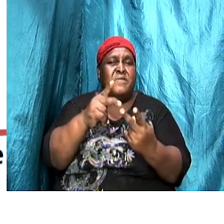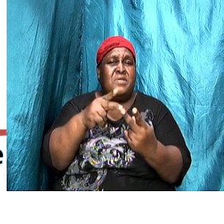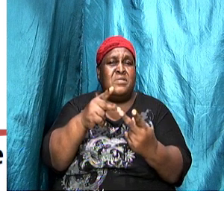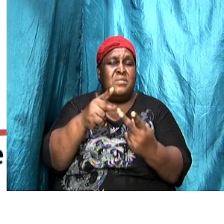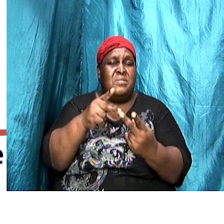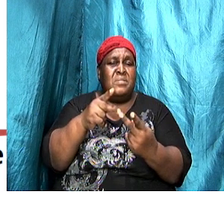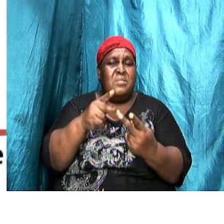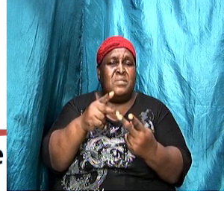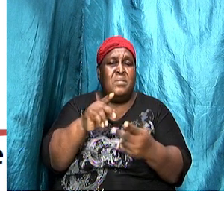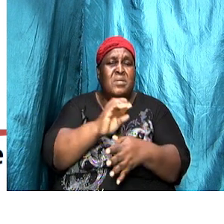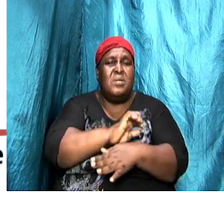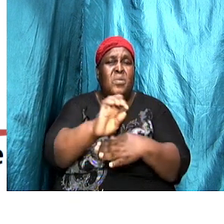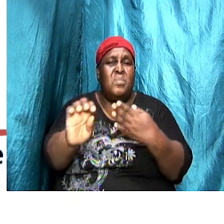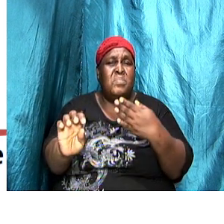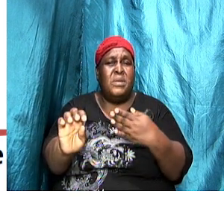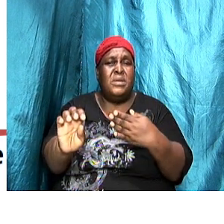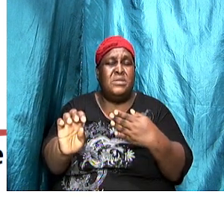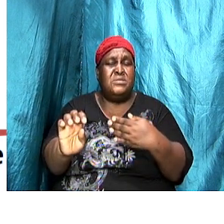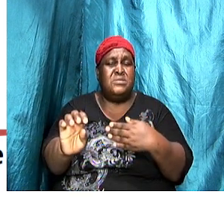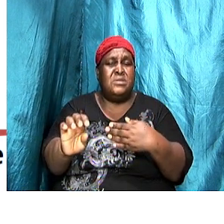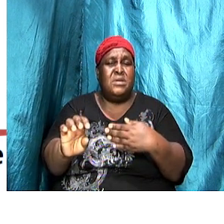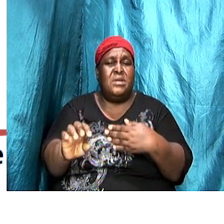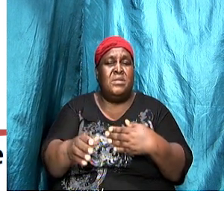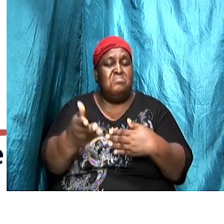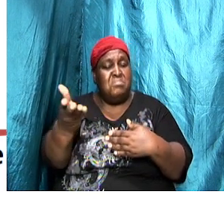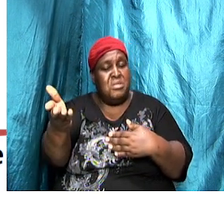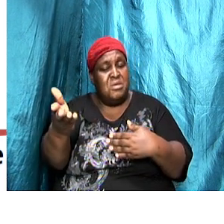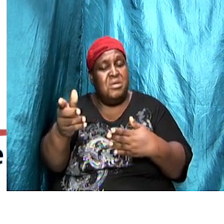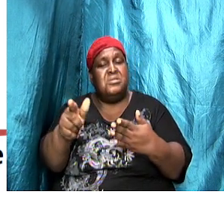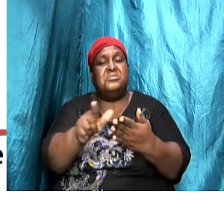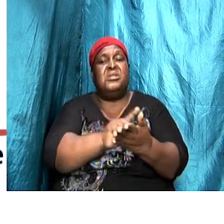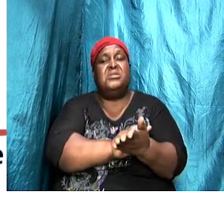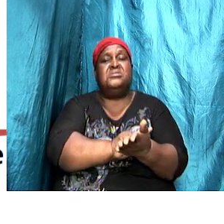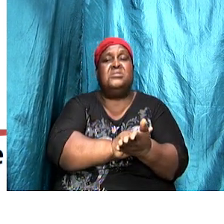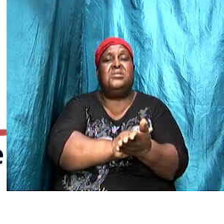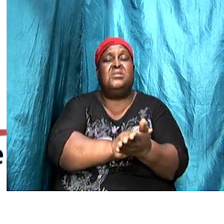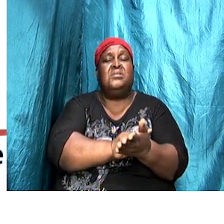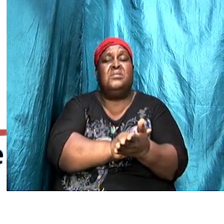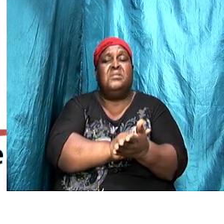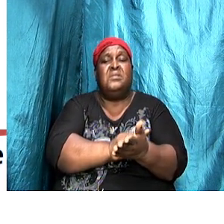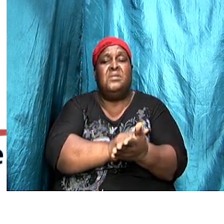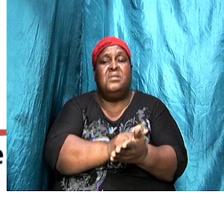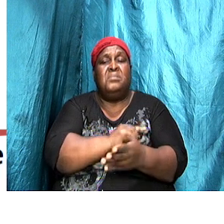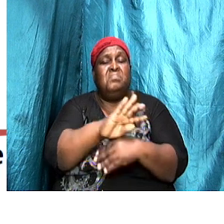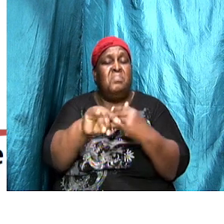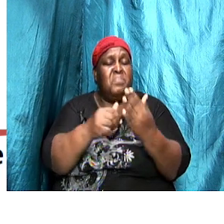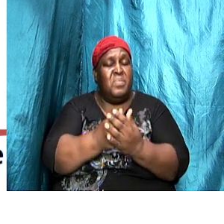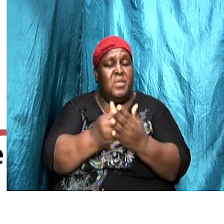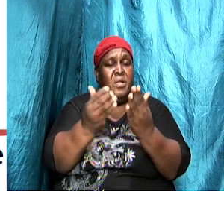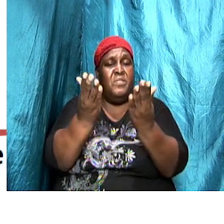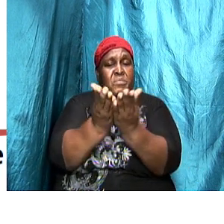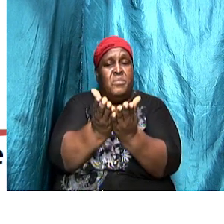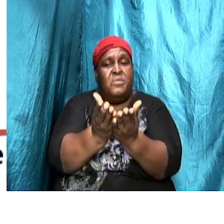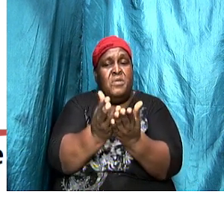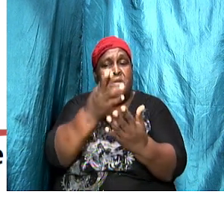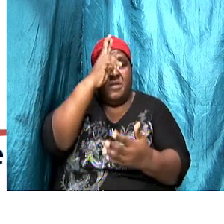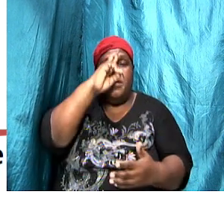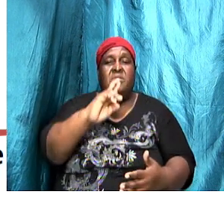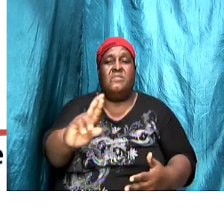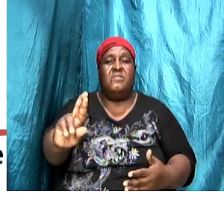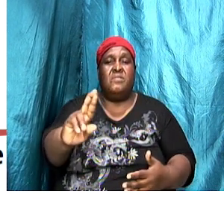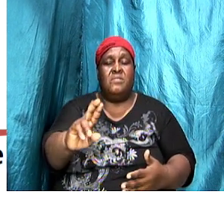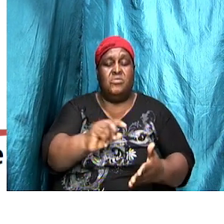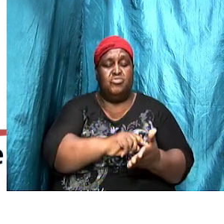represents completeness. And these letters, yes, along with all the book of Revelation, was